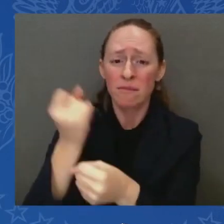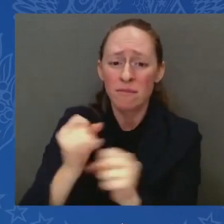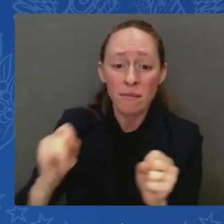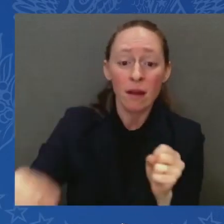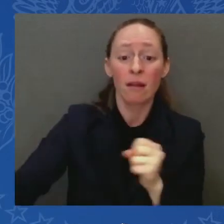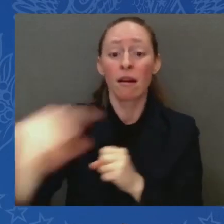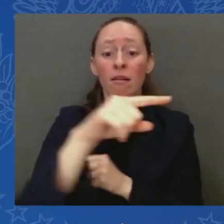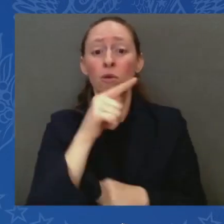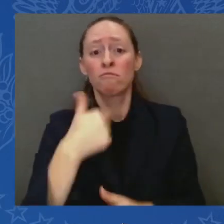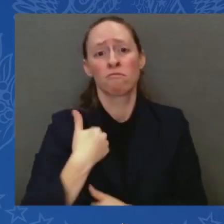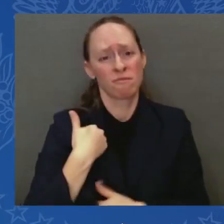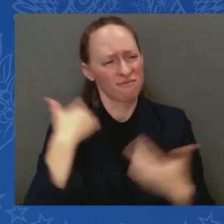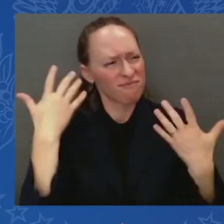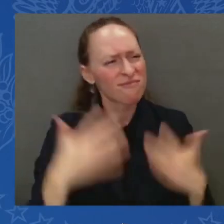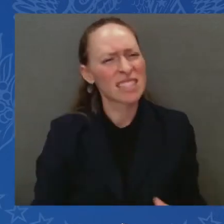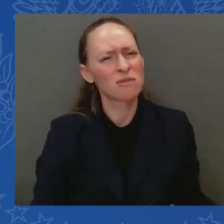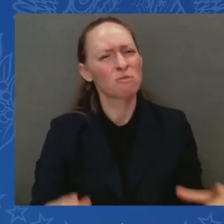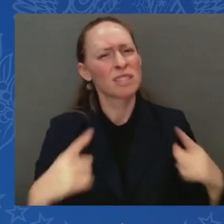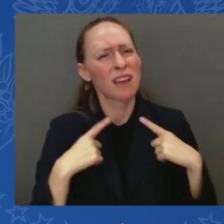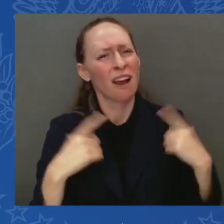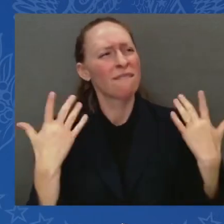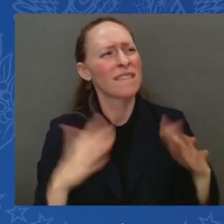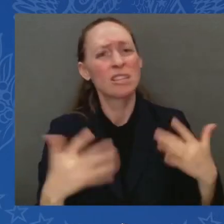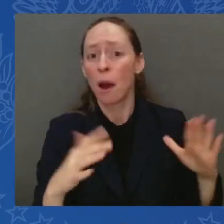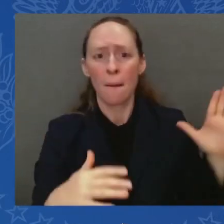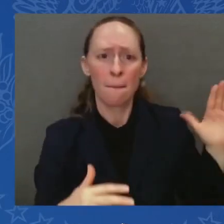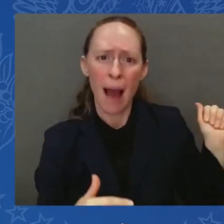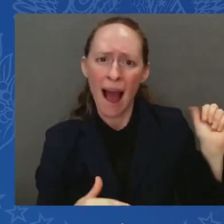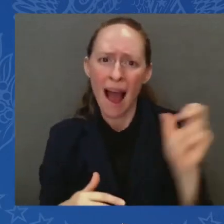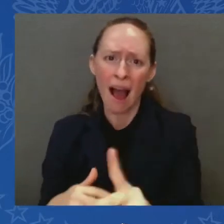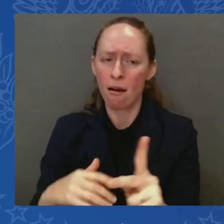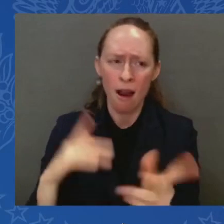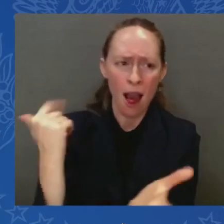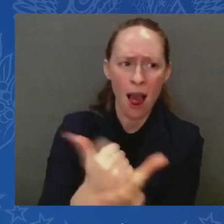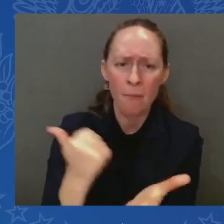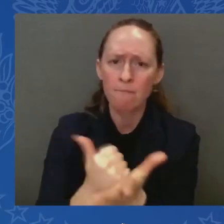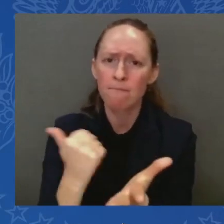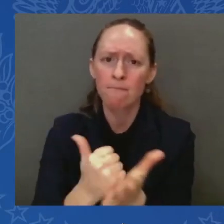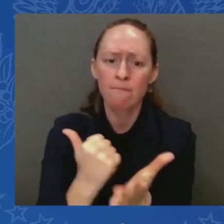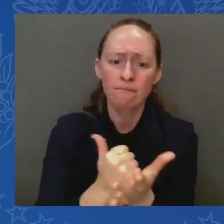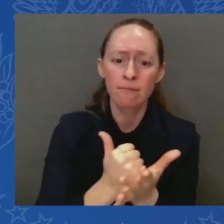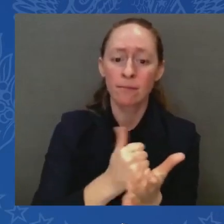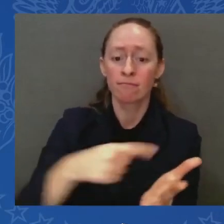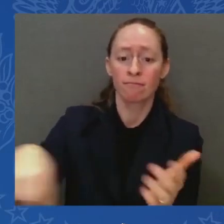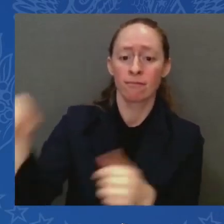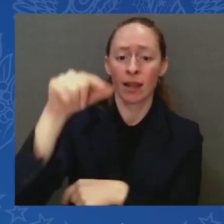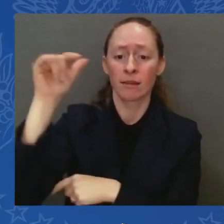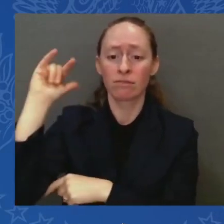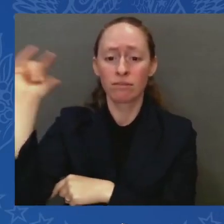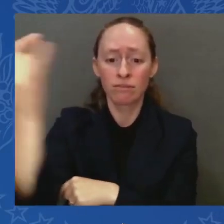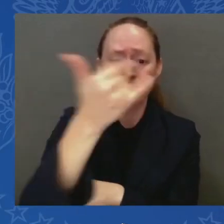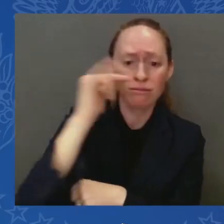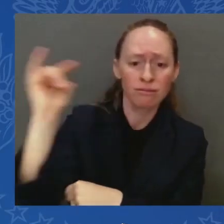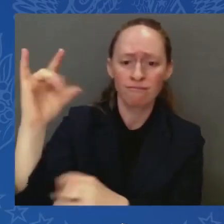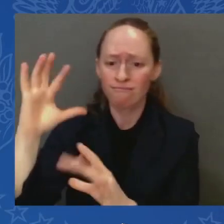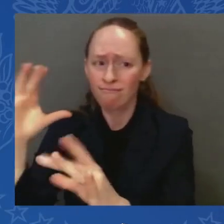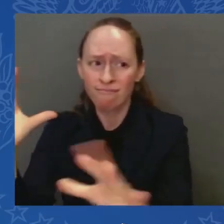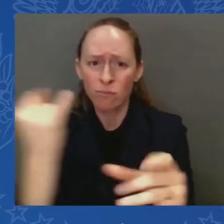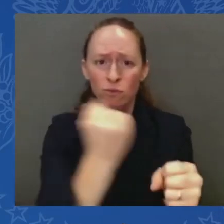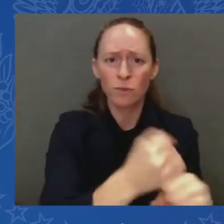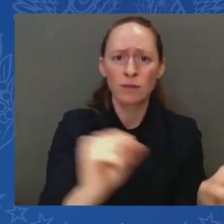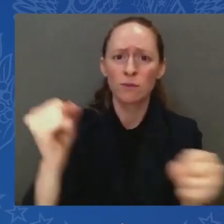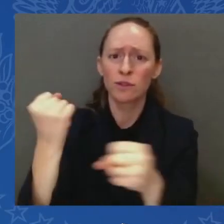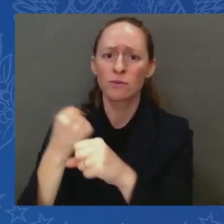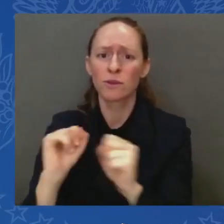rescue flying rescue missions and off-duty medics at the music festival caring for the wounded before